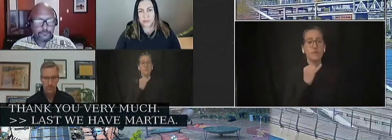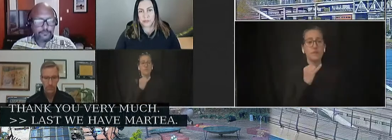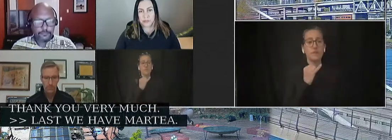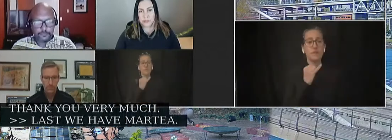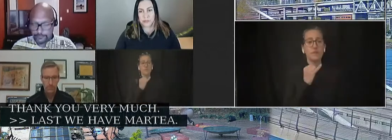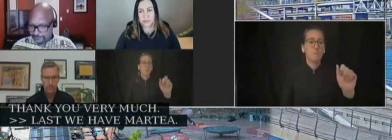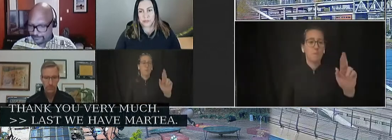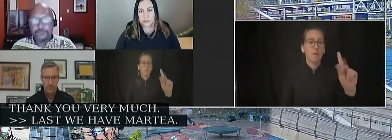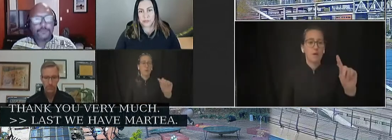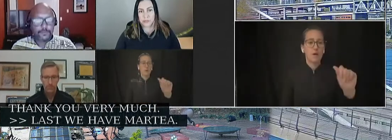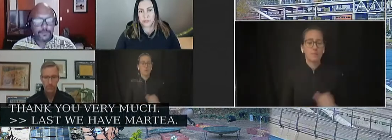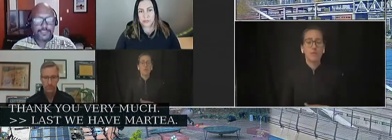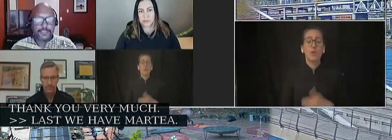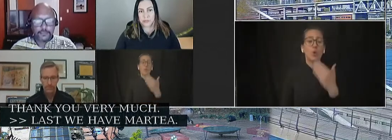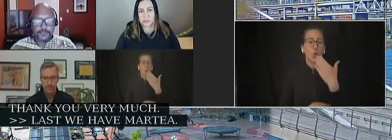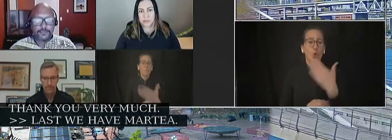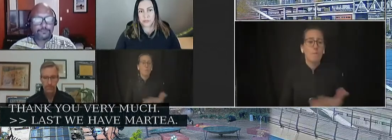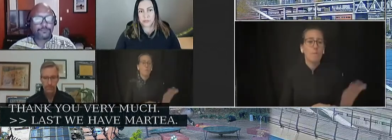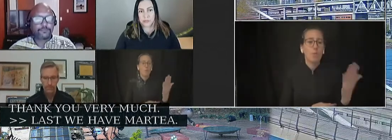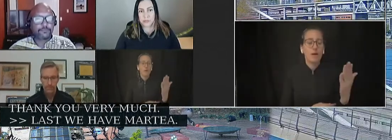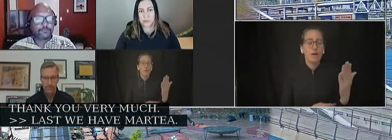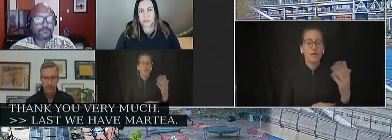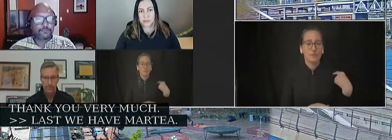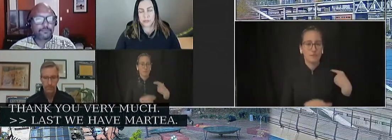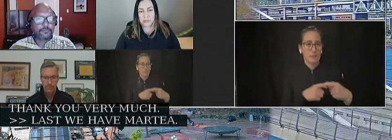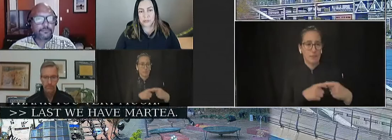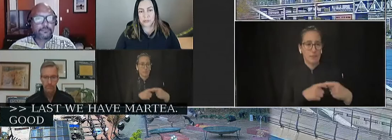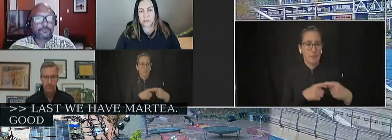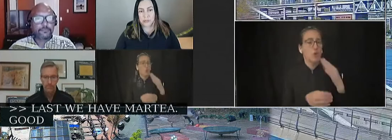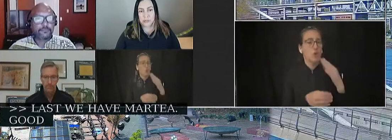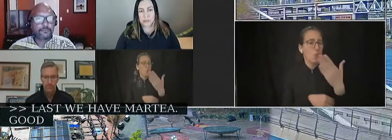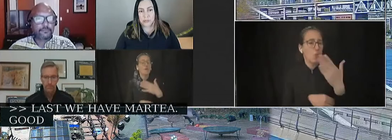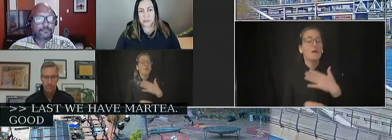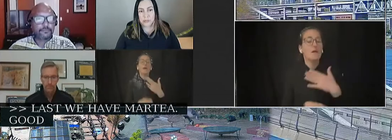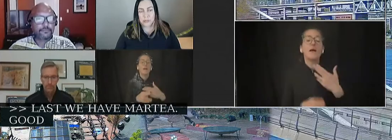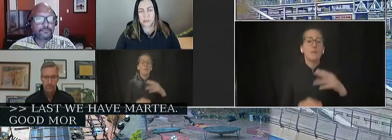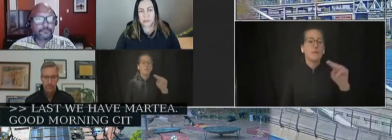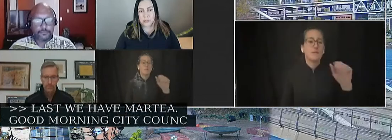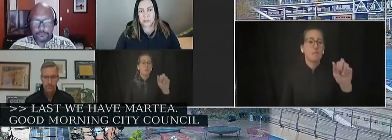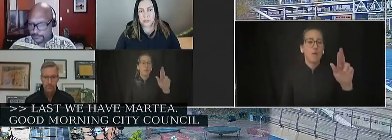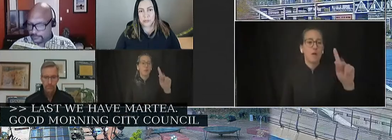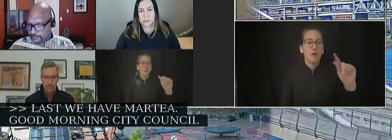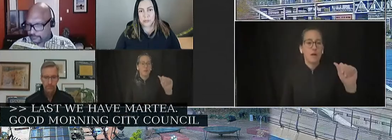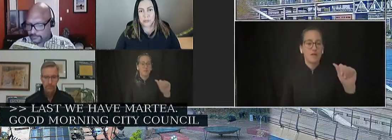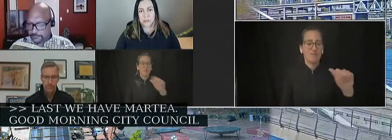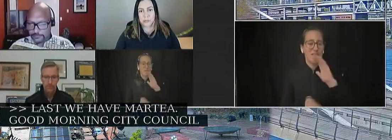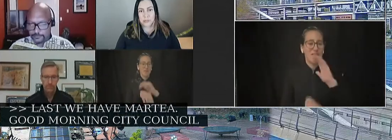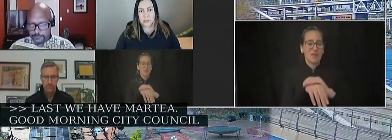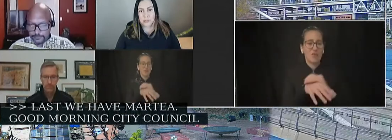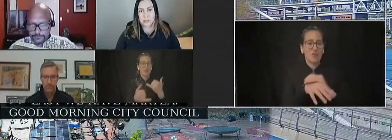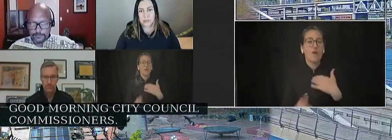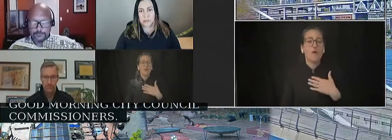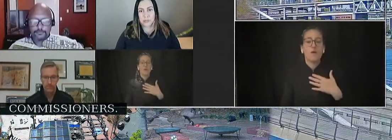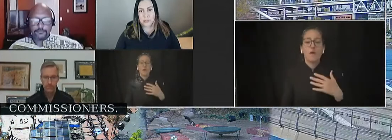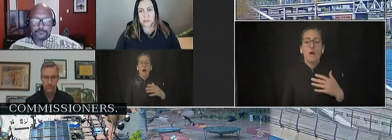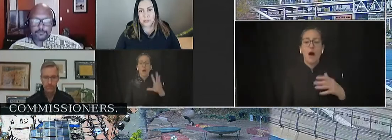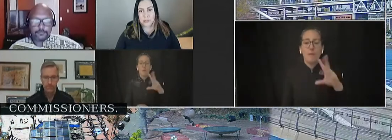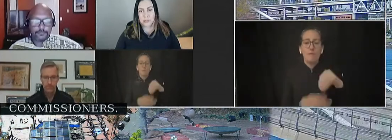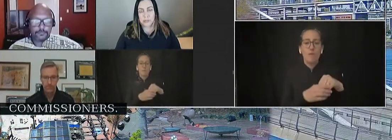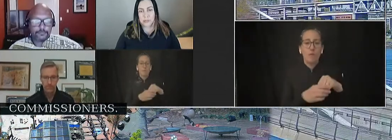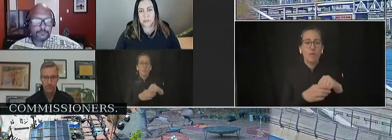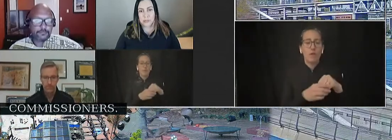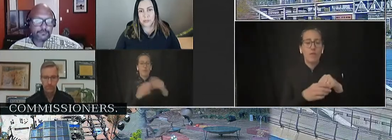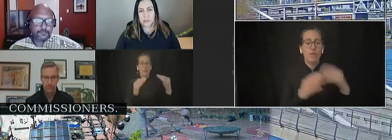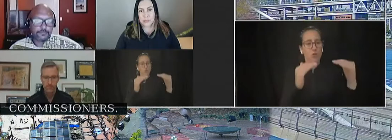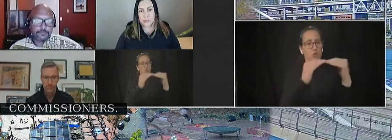Buenos dias, good morning city council commissioners. My name is Marta Huembe Serrera. I'm being involved with justice movement more than